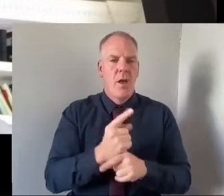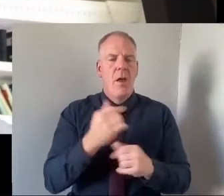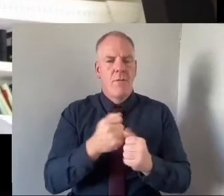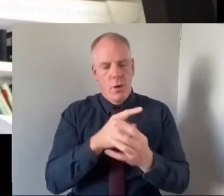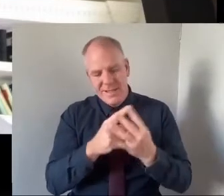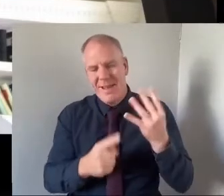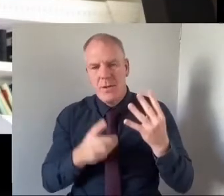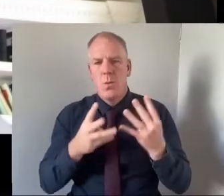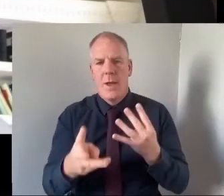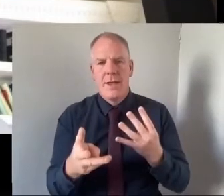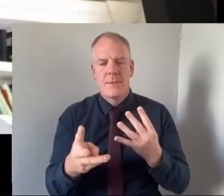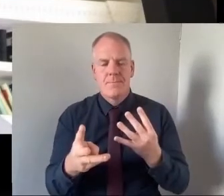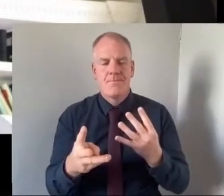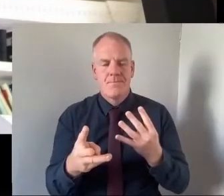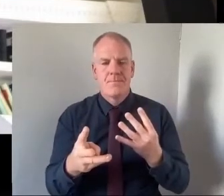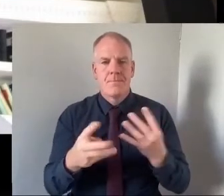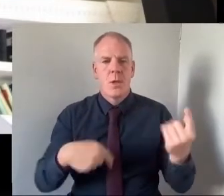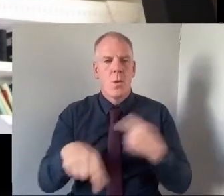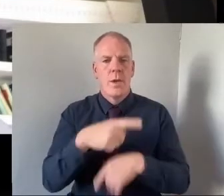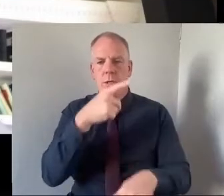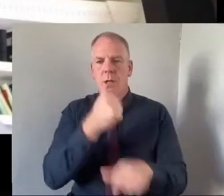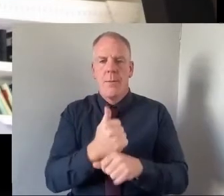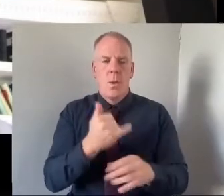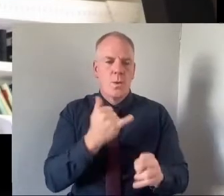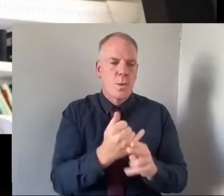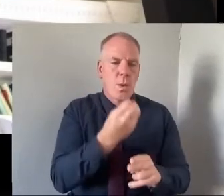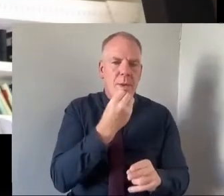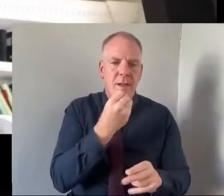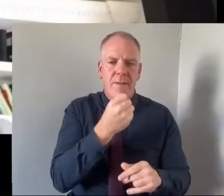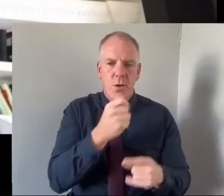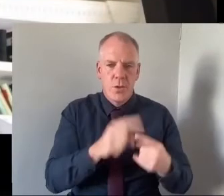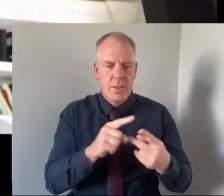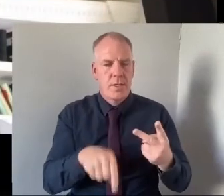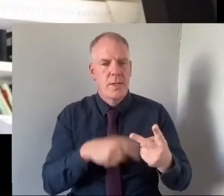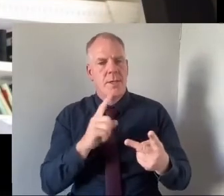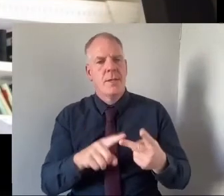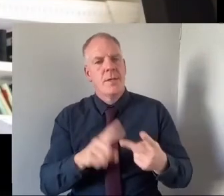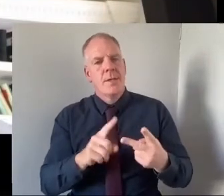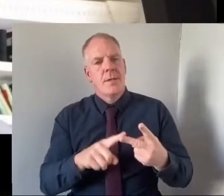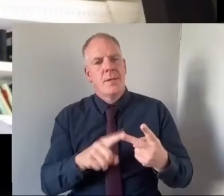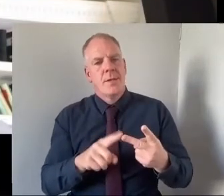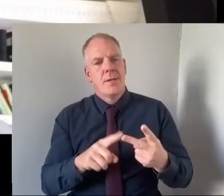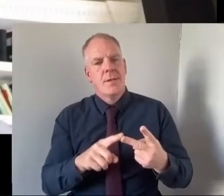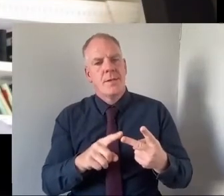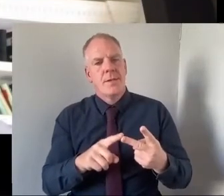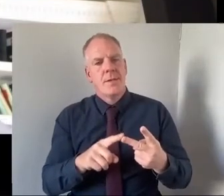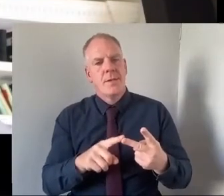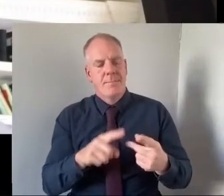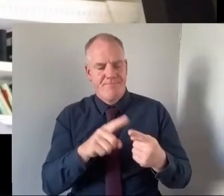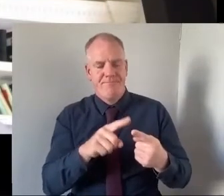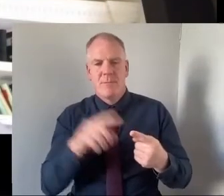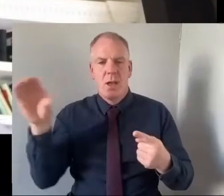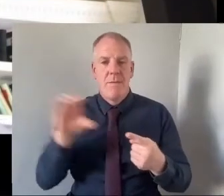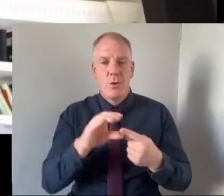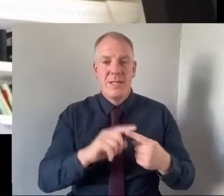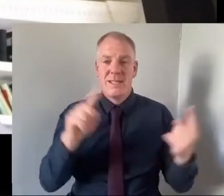different areas and and we spoke about school meals there and the you know that is funded from a